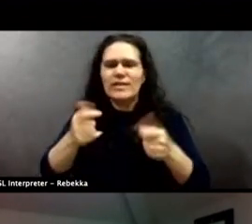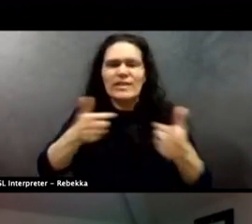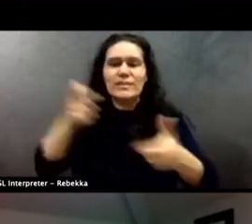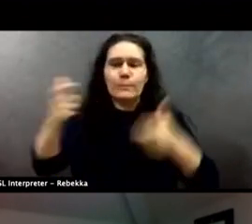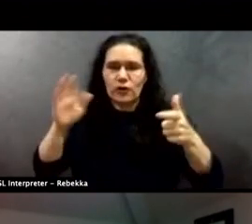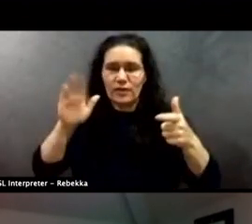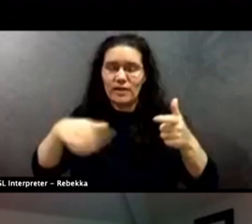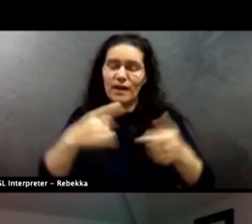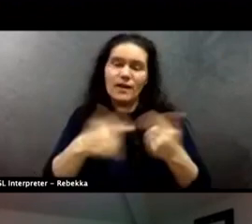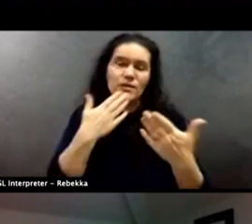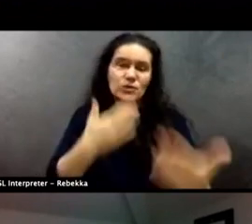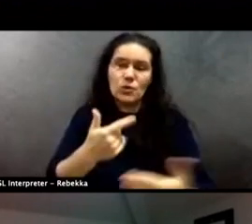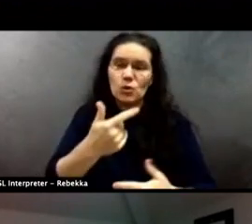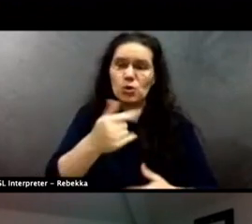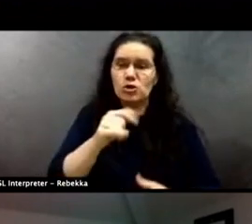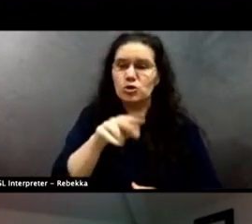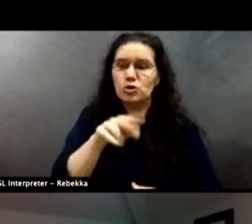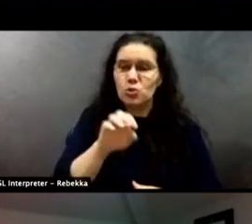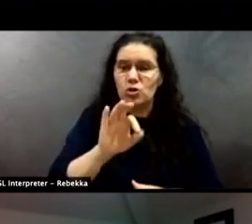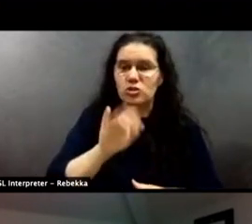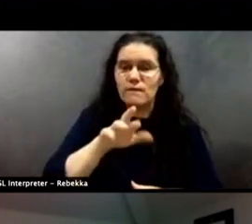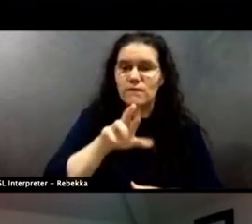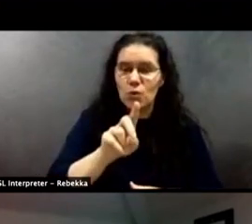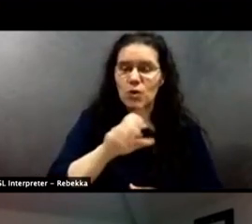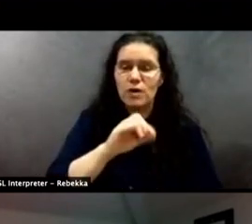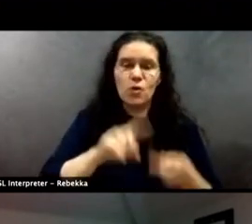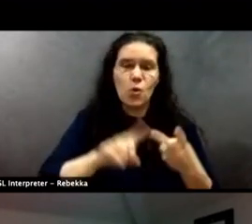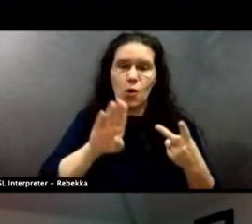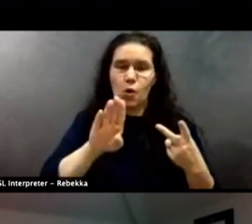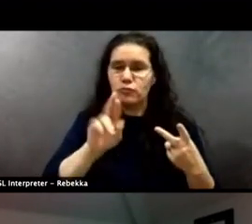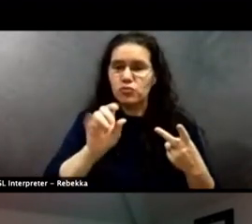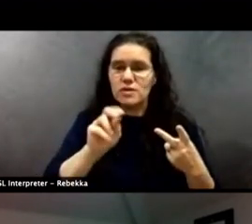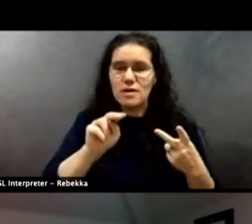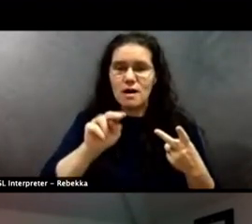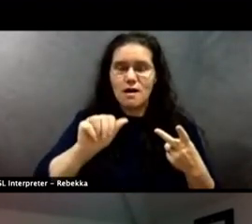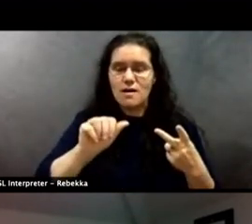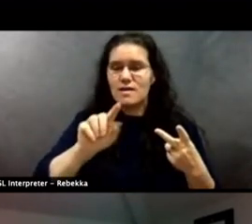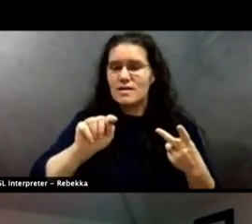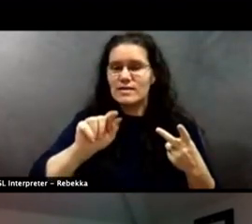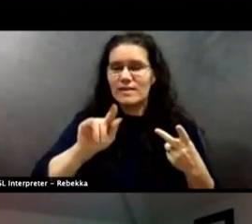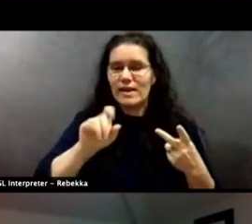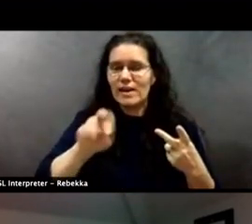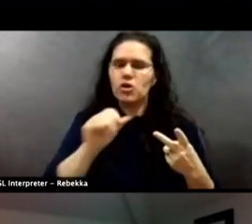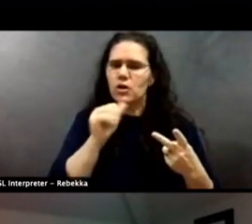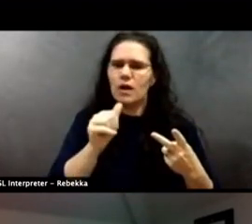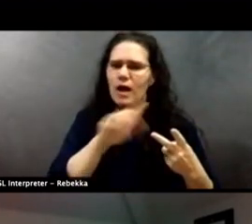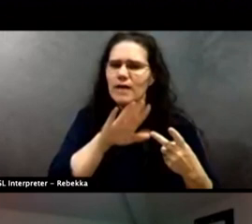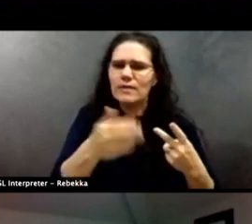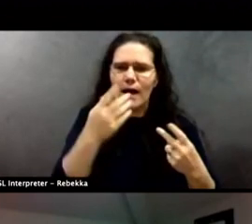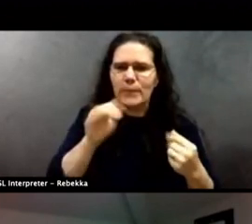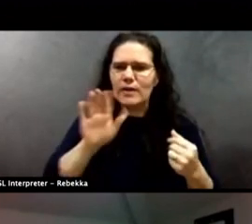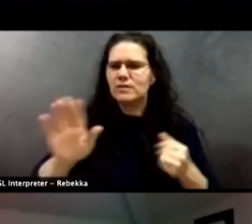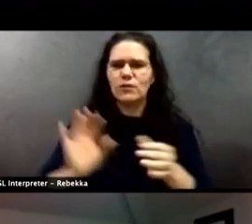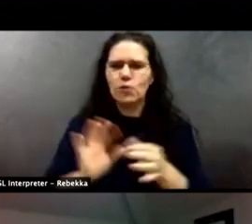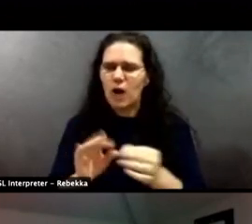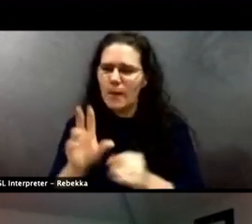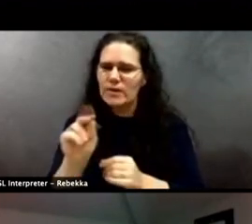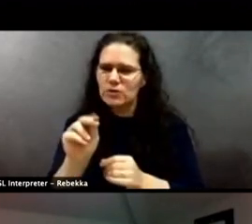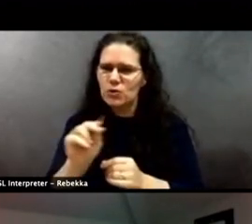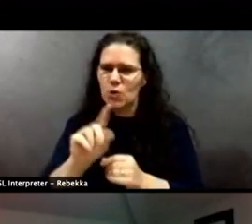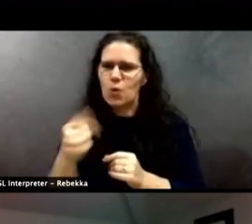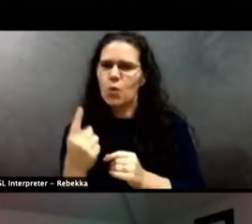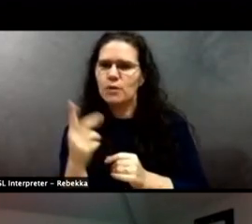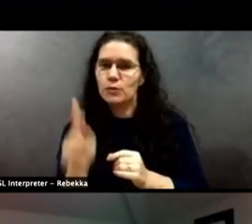Breonna Taylor didn't come as a result of your comments. It doesn't always happen, thank God. But this culture is what creates situations like this that happen.